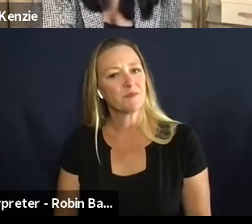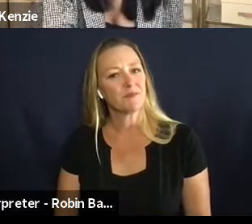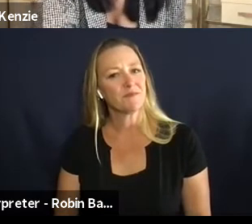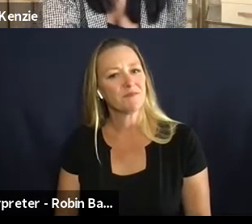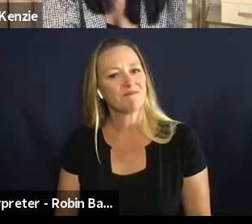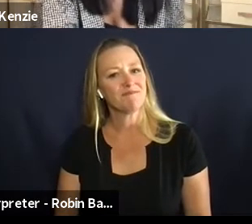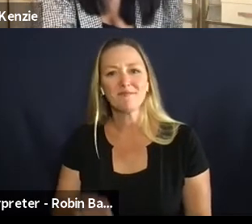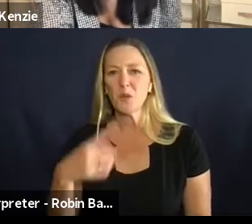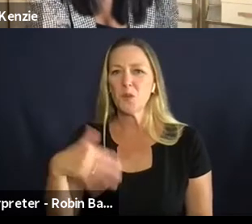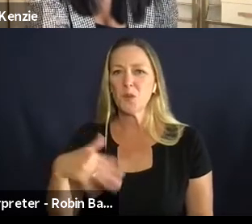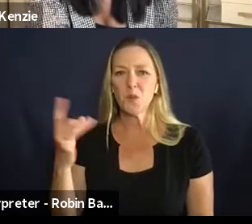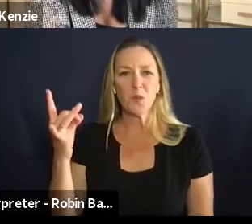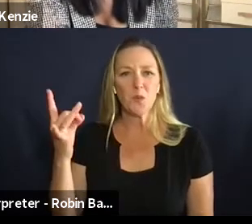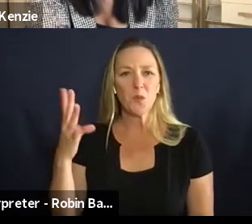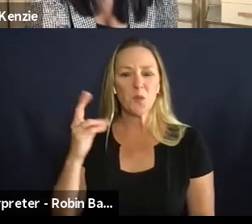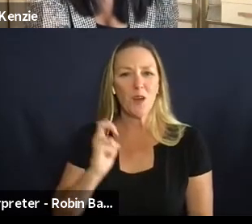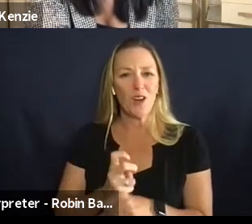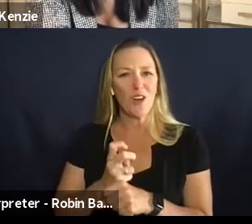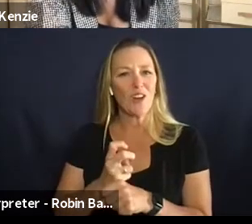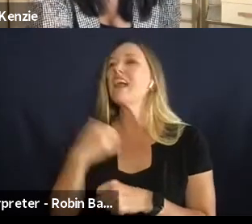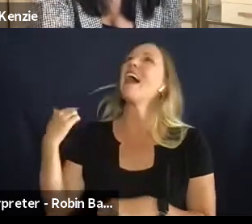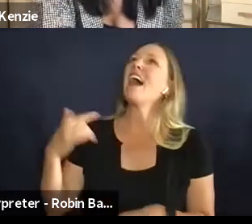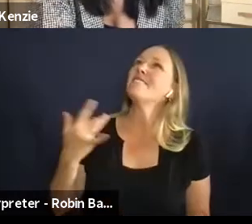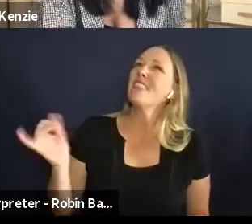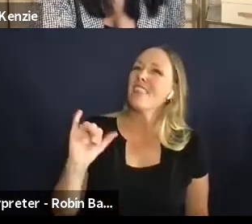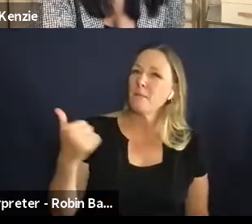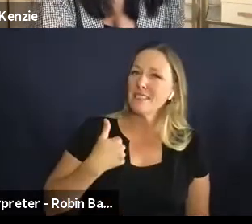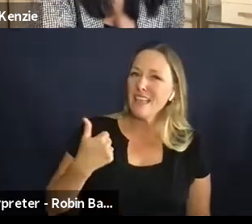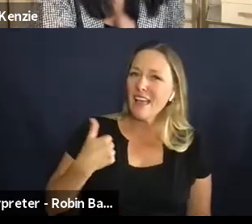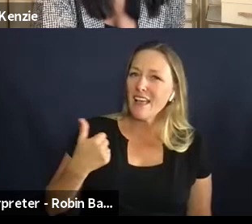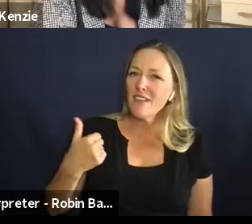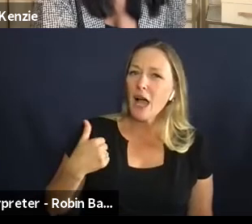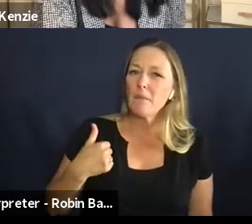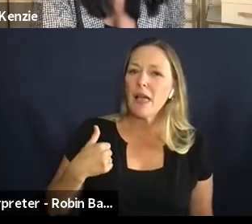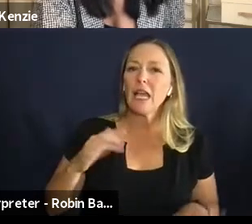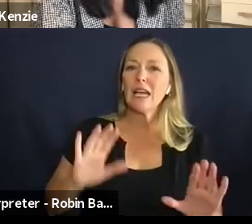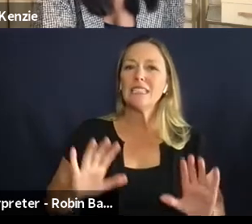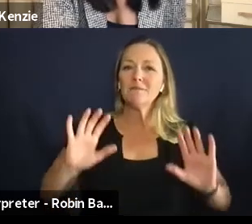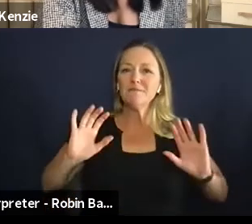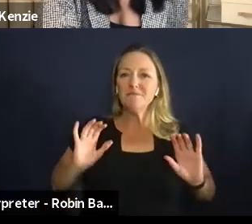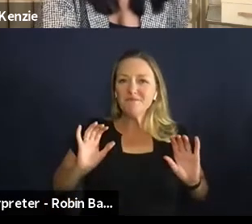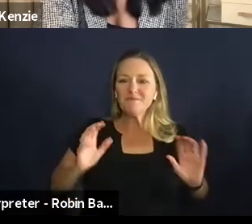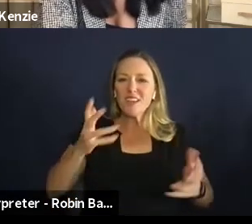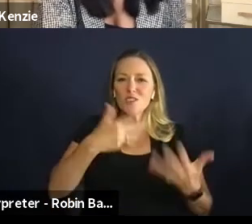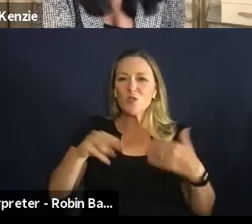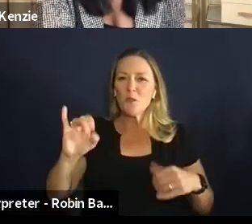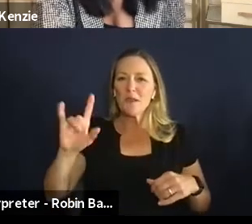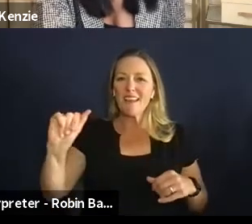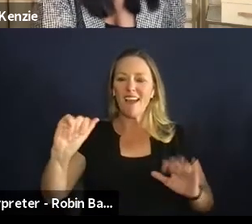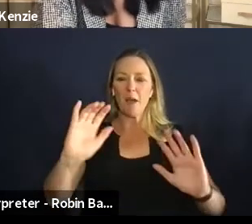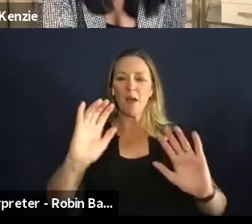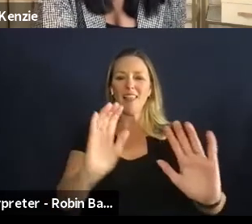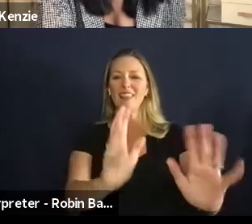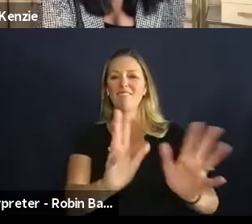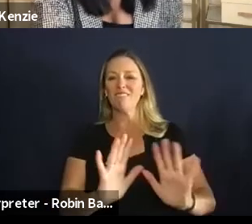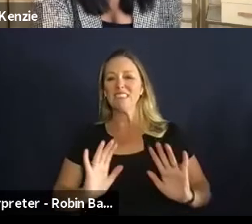that's a hard one because i i feel like i'm kind of stepping back from social media because it's starting to just get really noisy